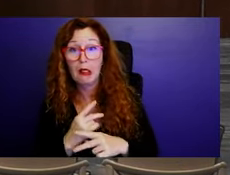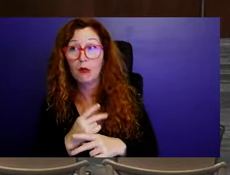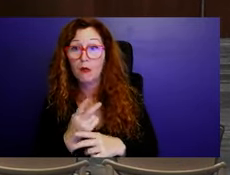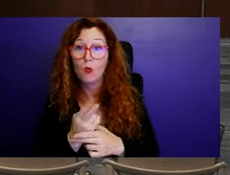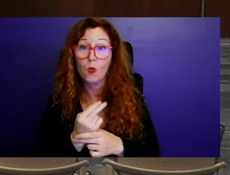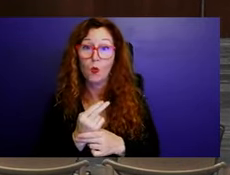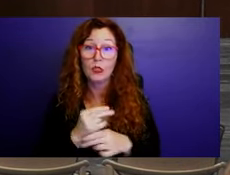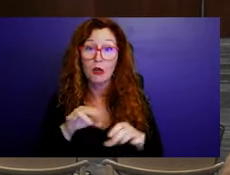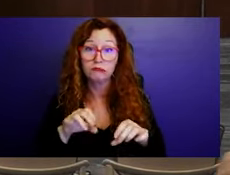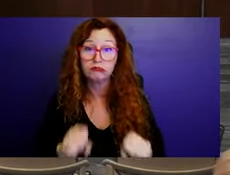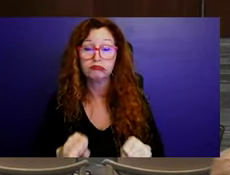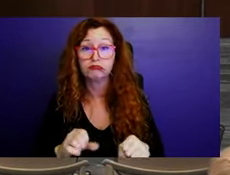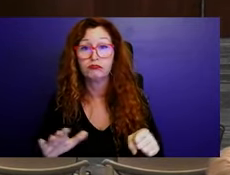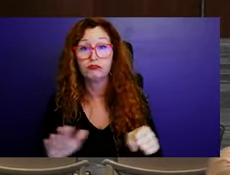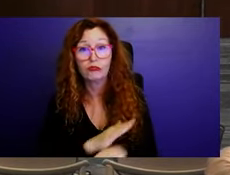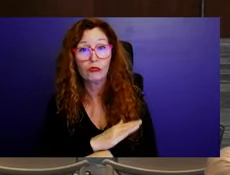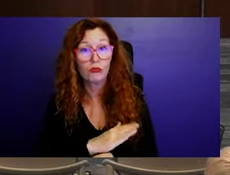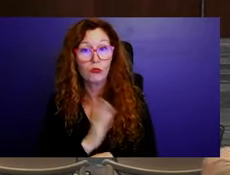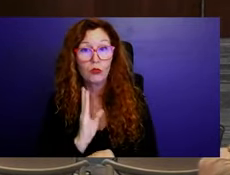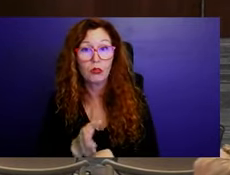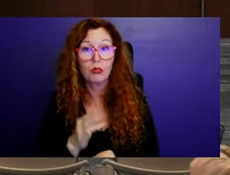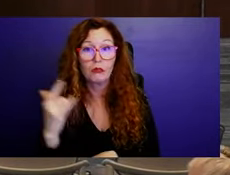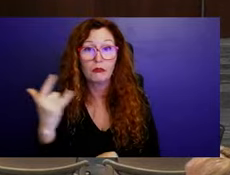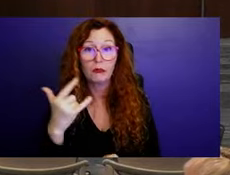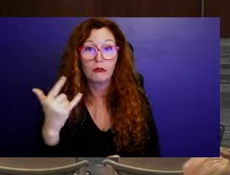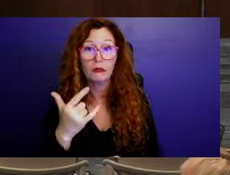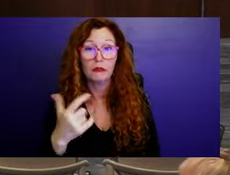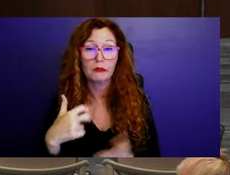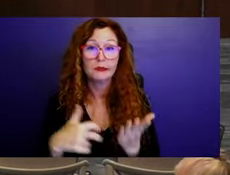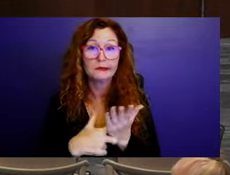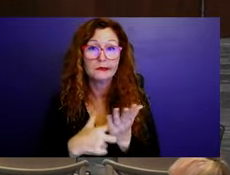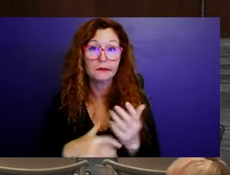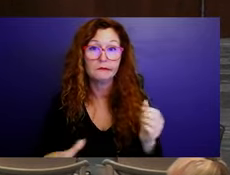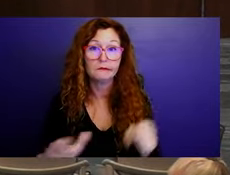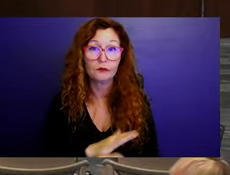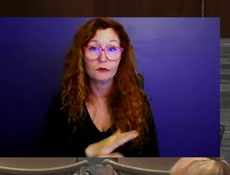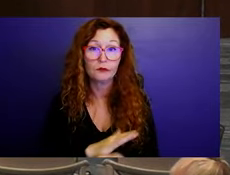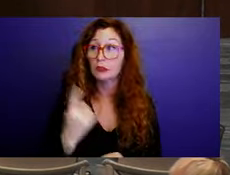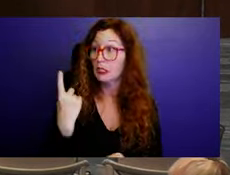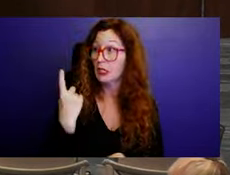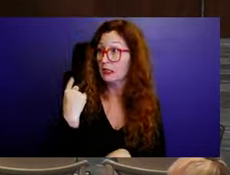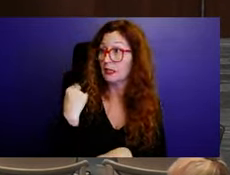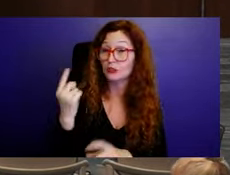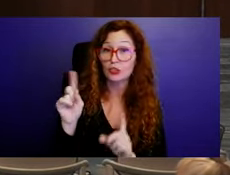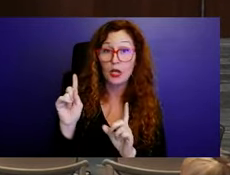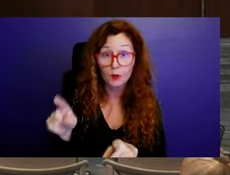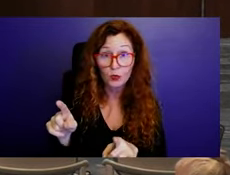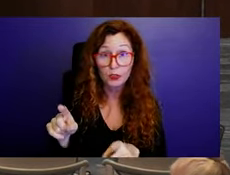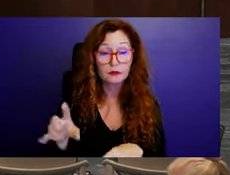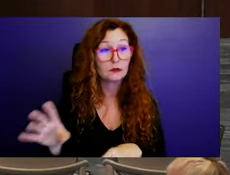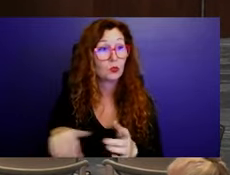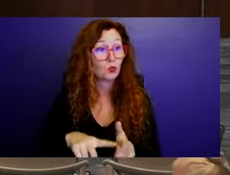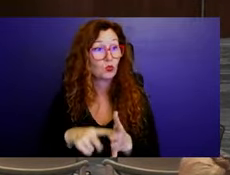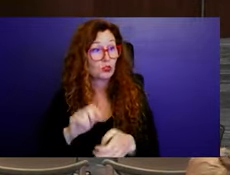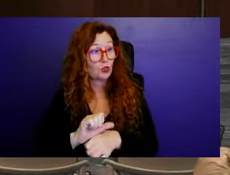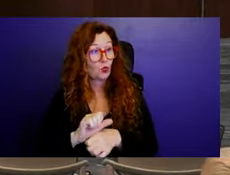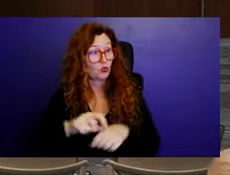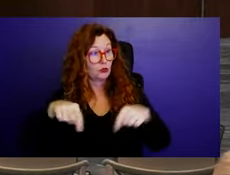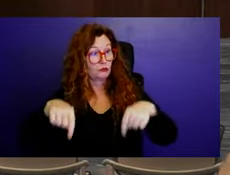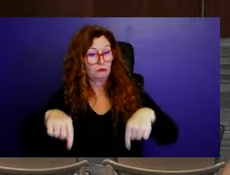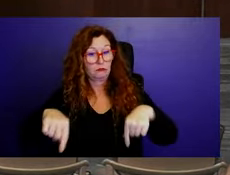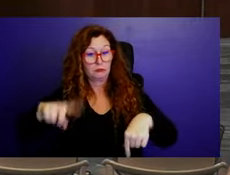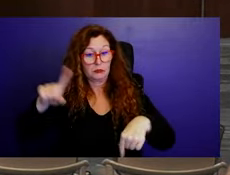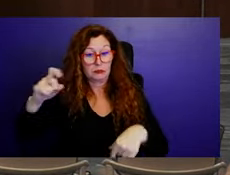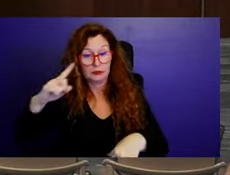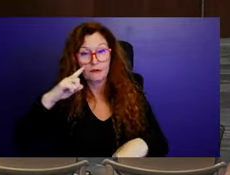and then, you know, when I, when I first started doing this, someone said, go to as many conferences as you can. Right. And this, and, and, and I